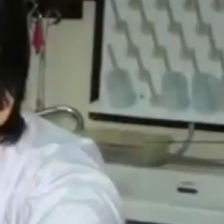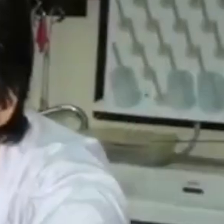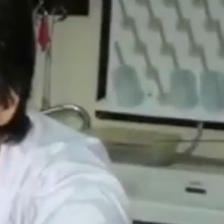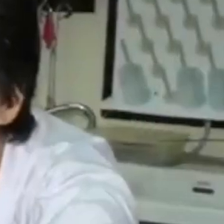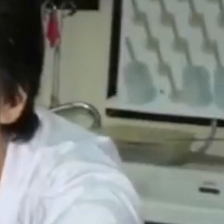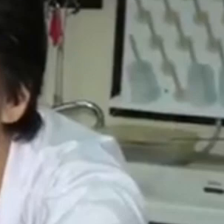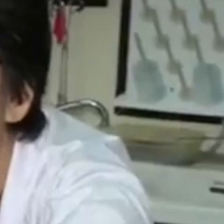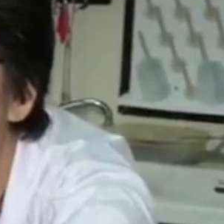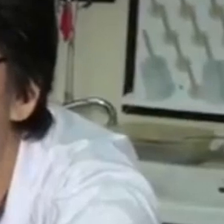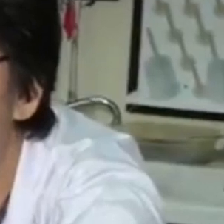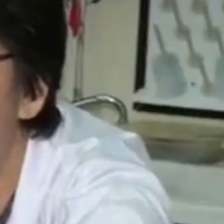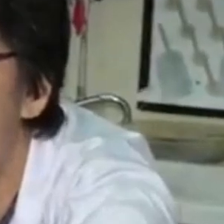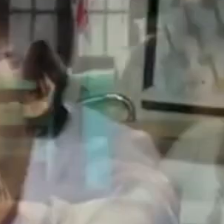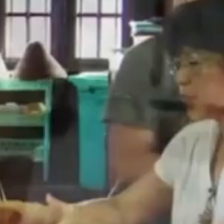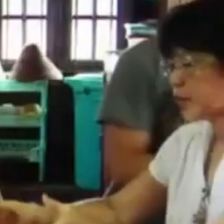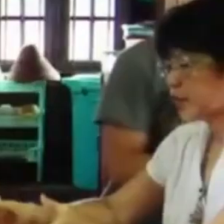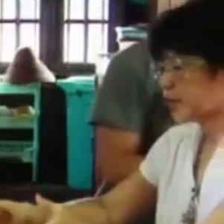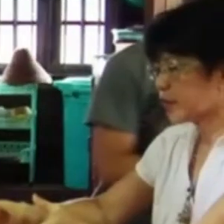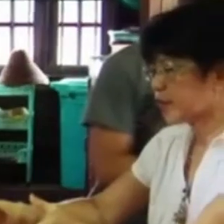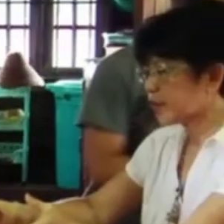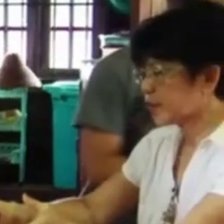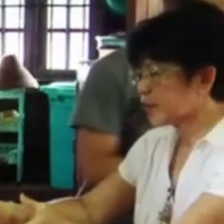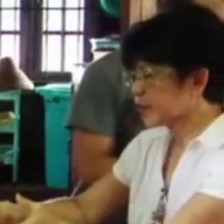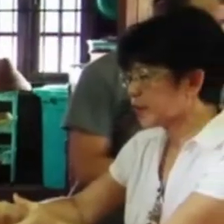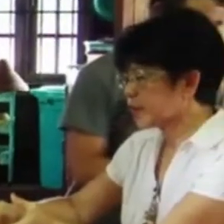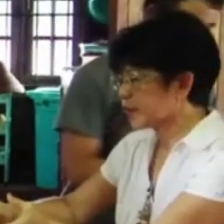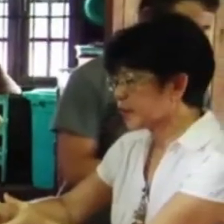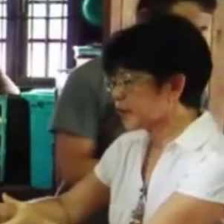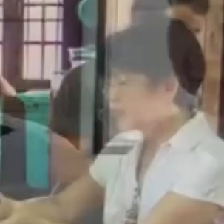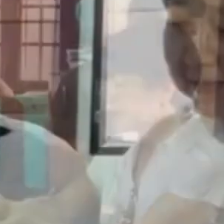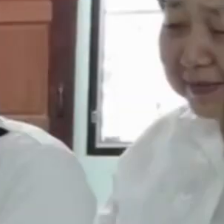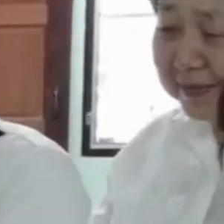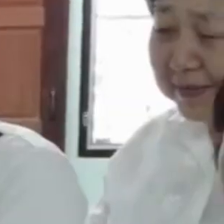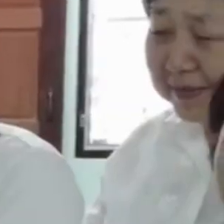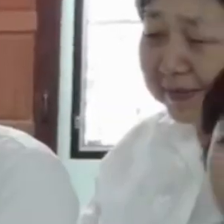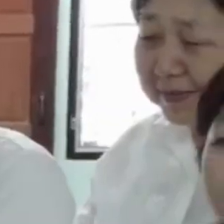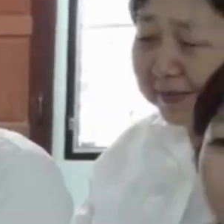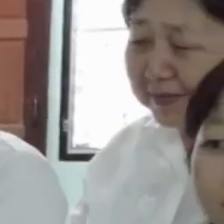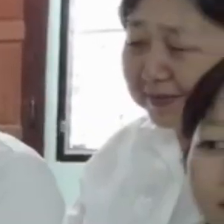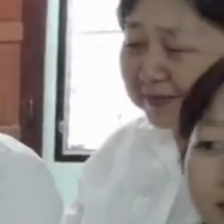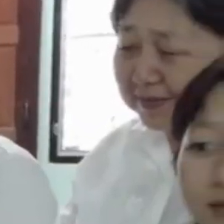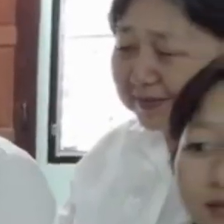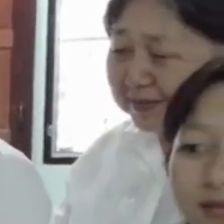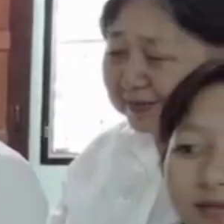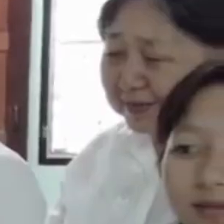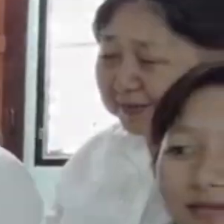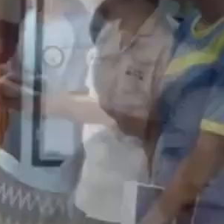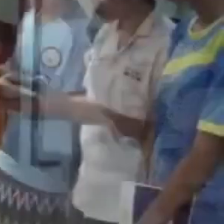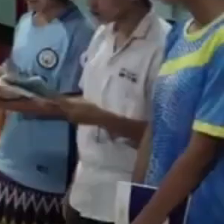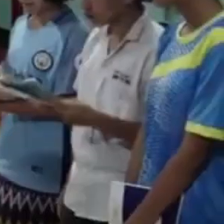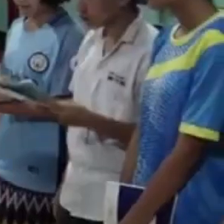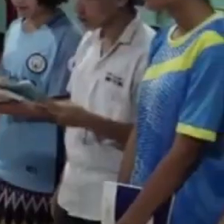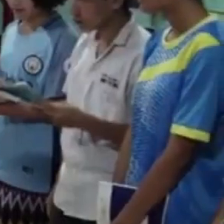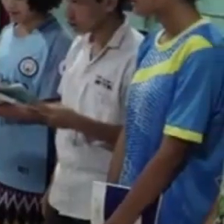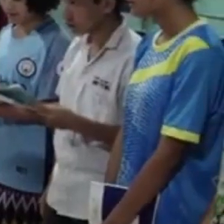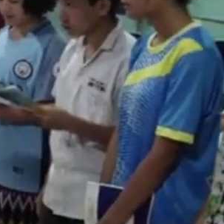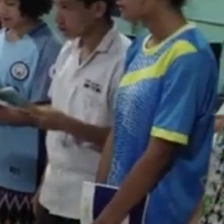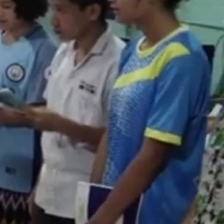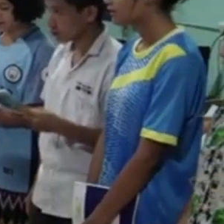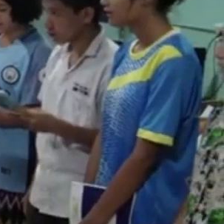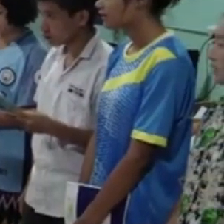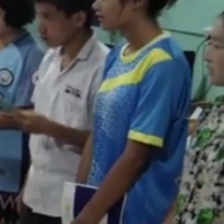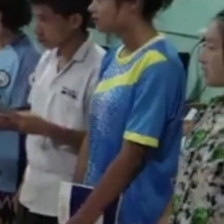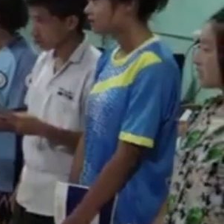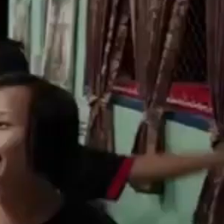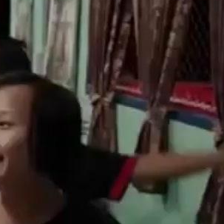doors to teach TCKs in other countries. I also homeschooled some refugees from Myanmar. The daily contact of